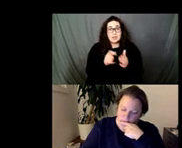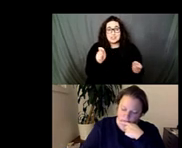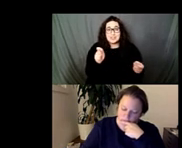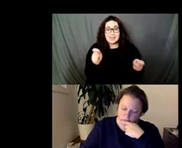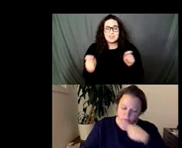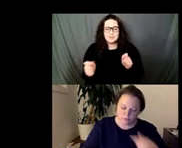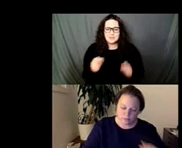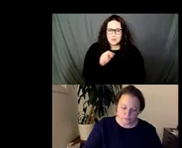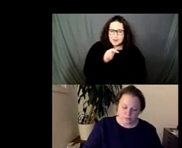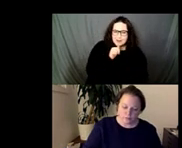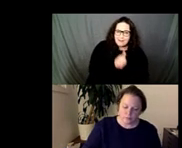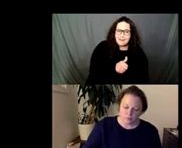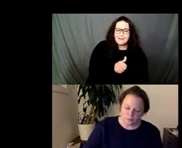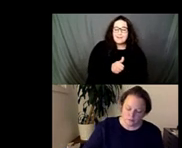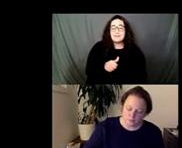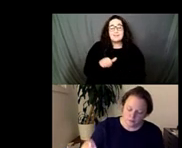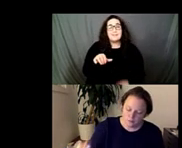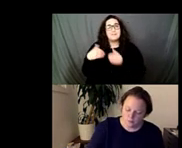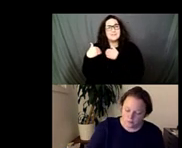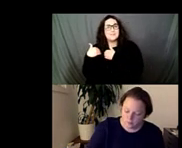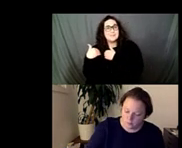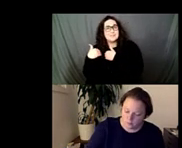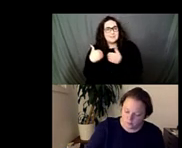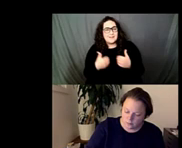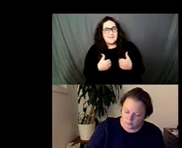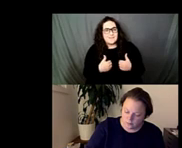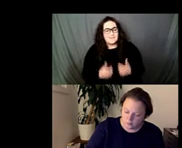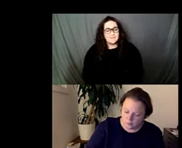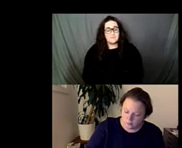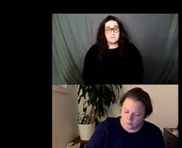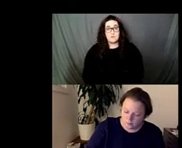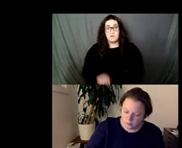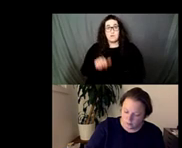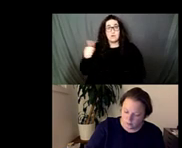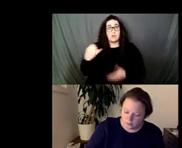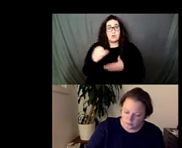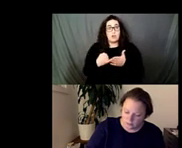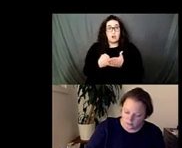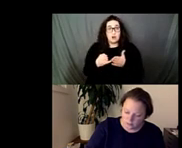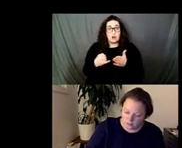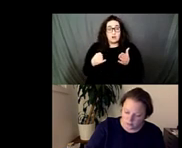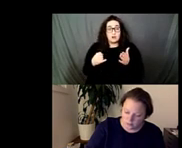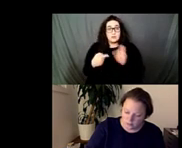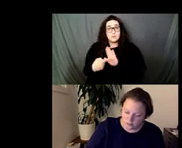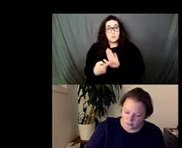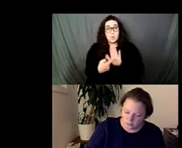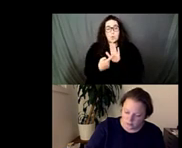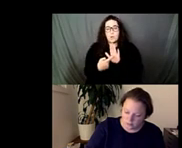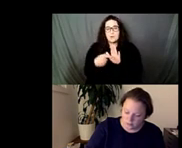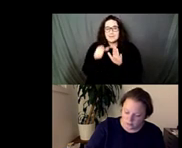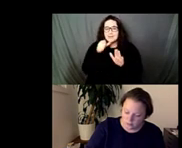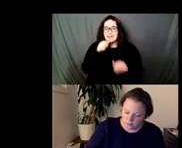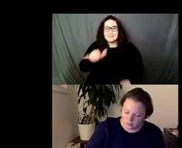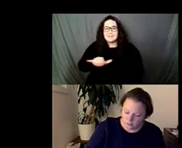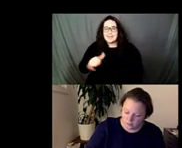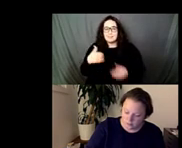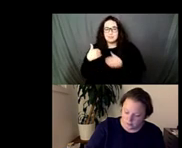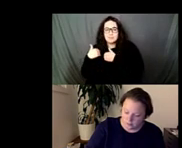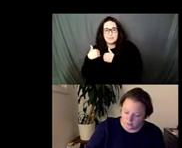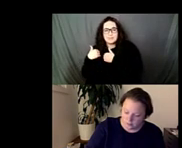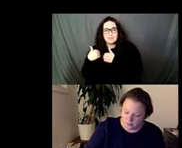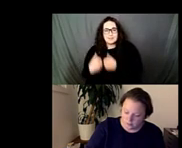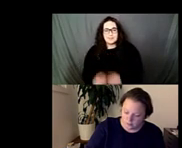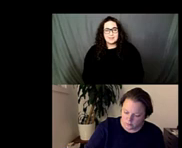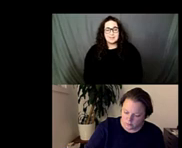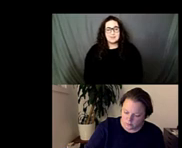time and that's different from so many other pieces that that you might get a chance to to show and so i see it more as a really almost